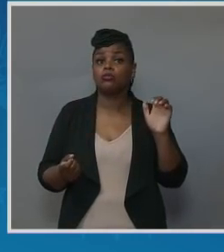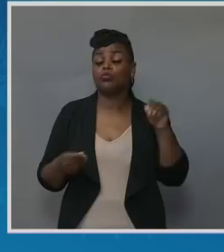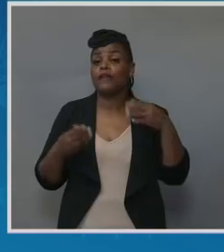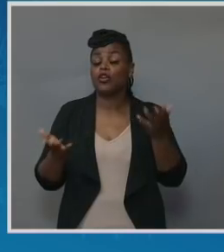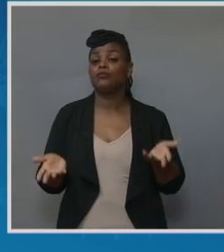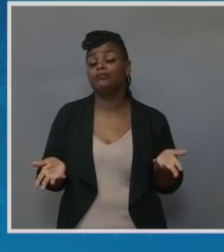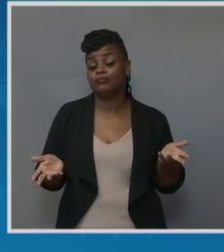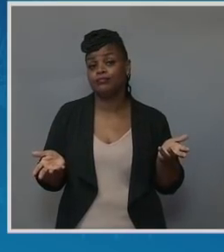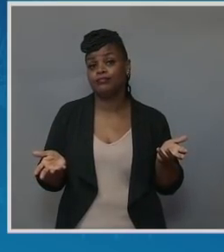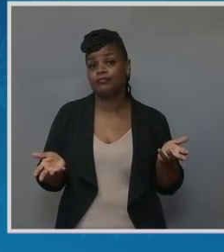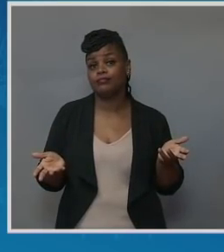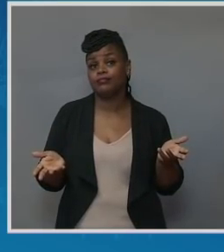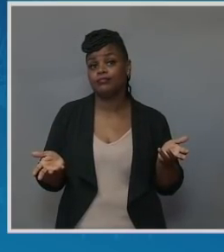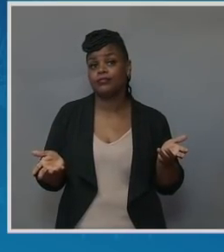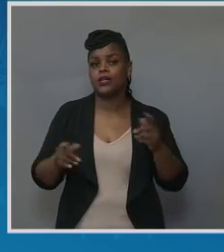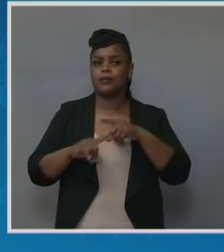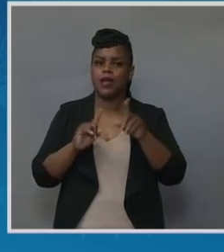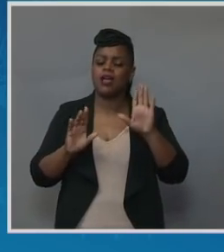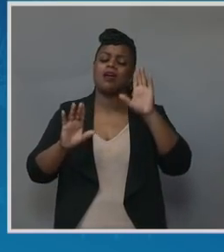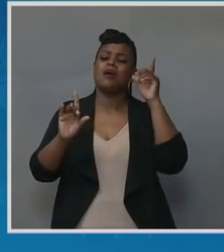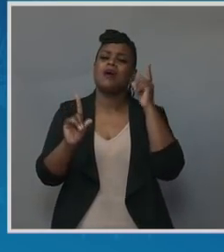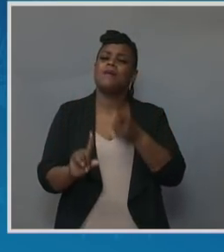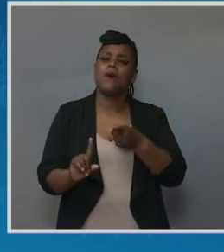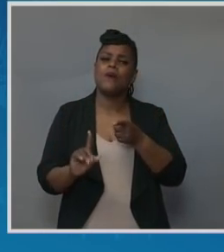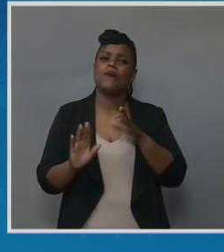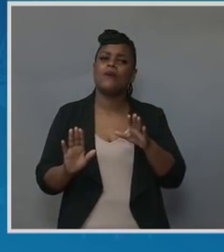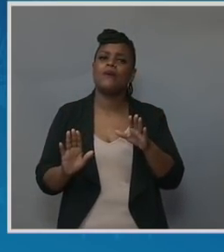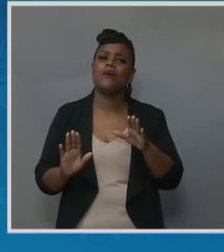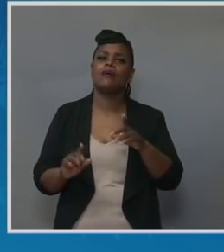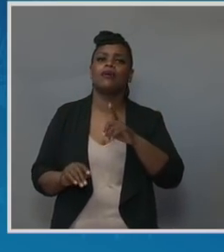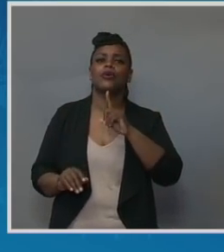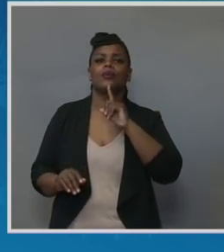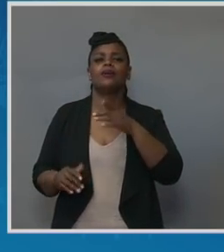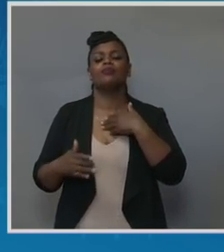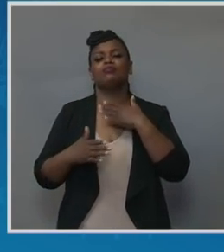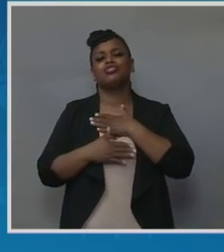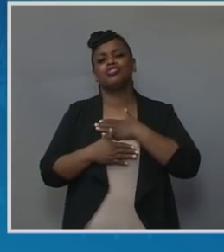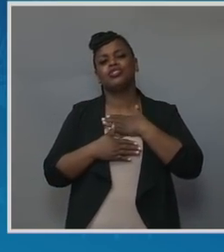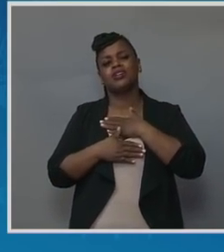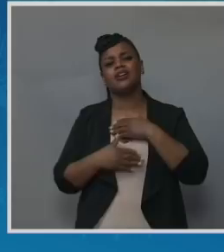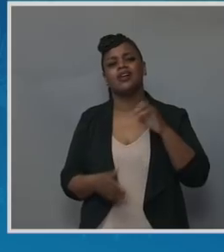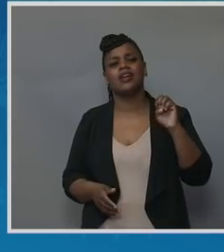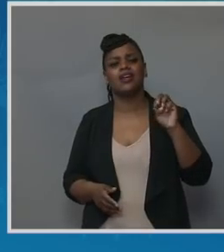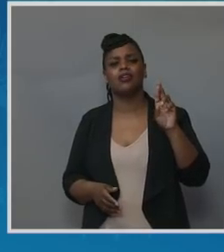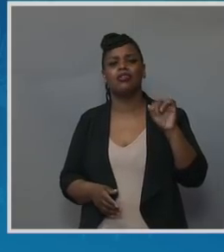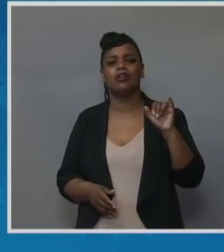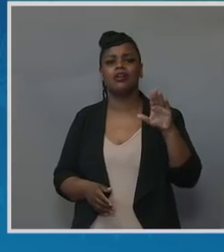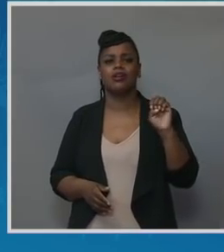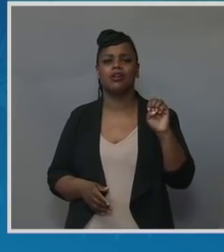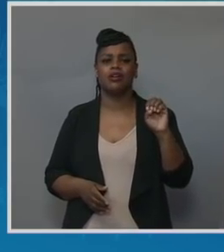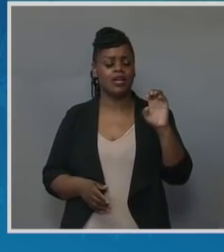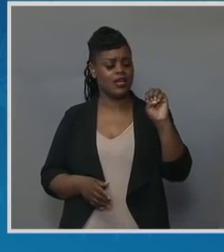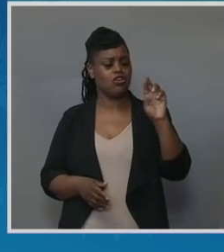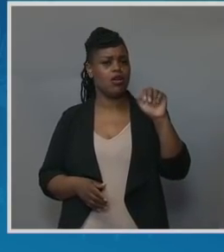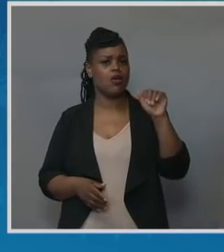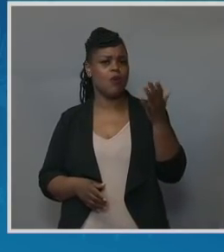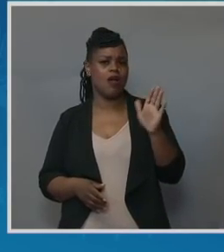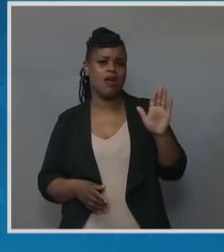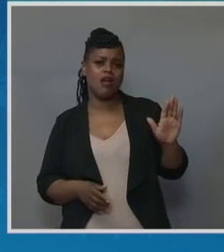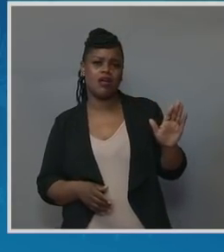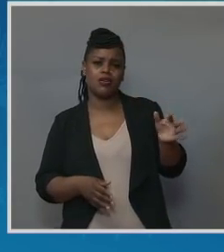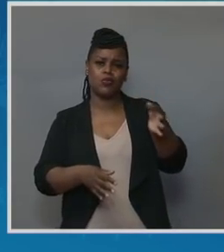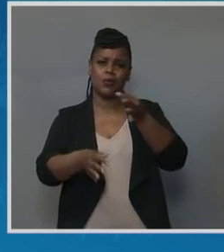But the point of this conversation, and I really appreciate, Eric, with what you said, is that let's replace silence with storytelling.